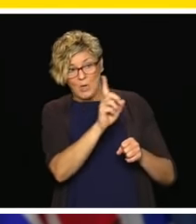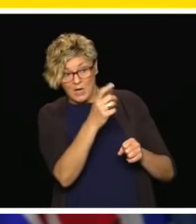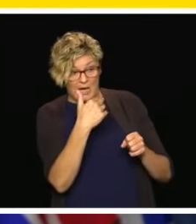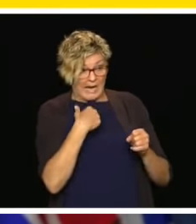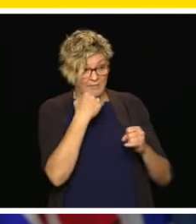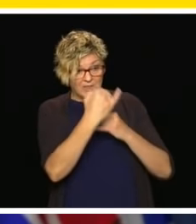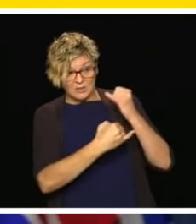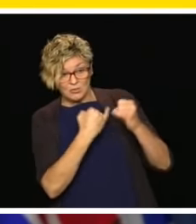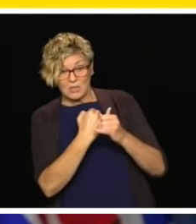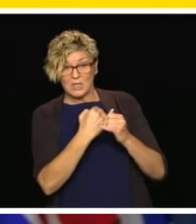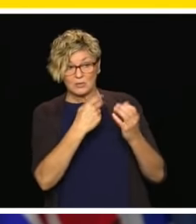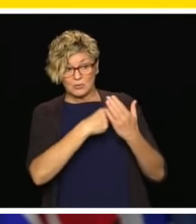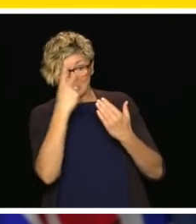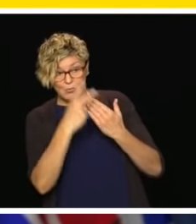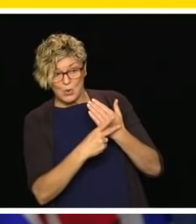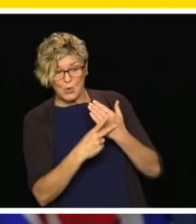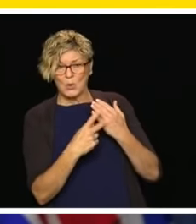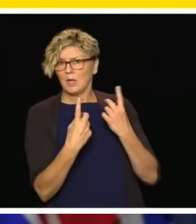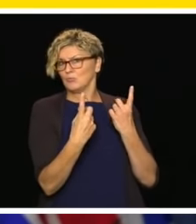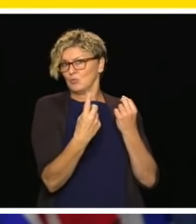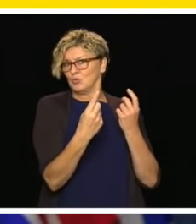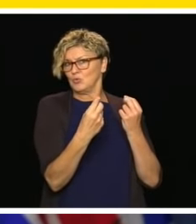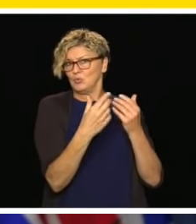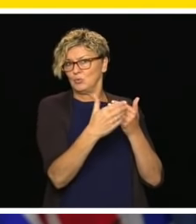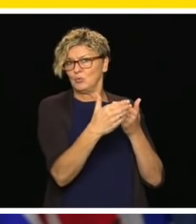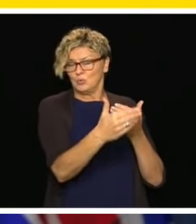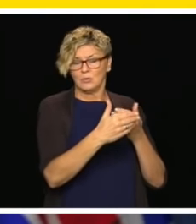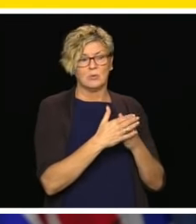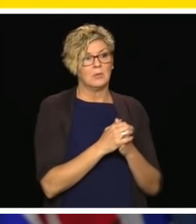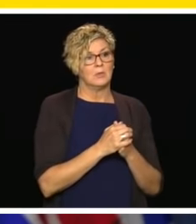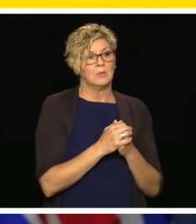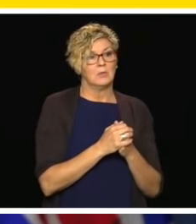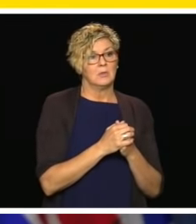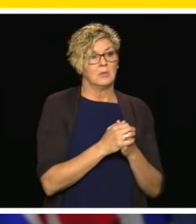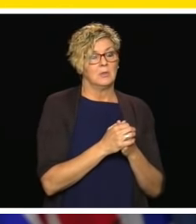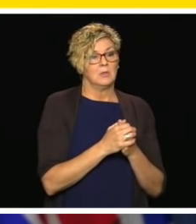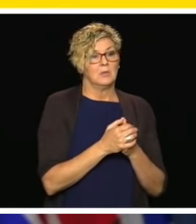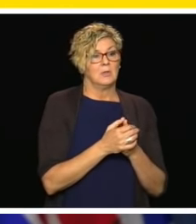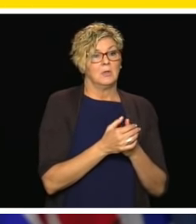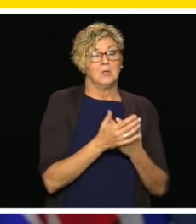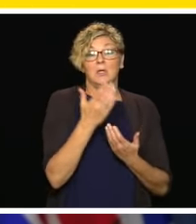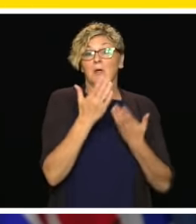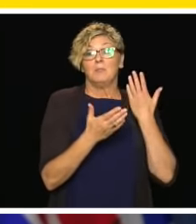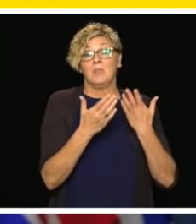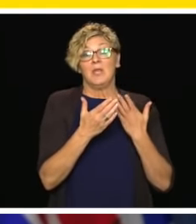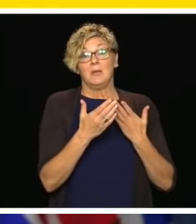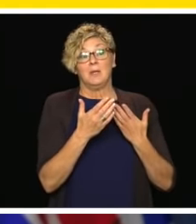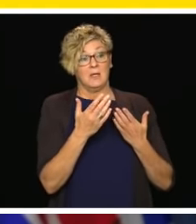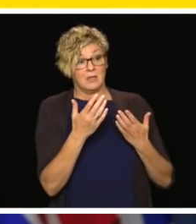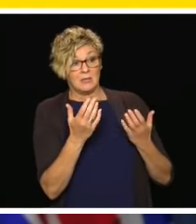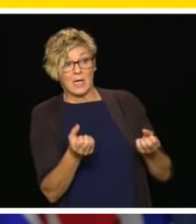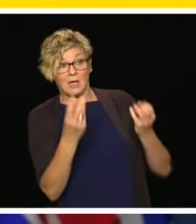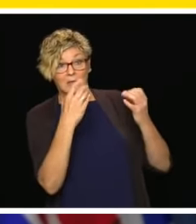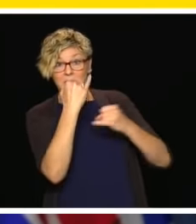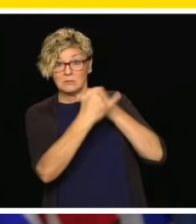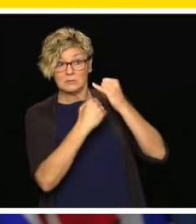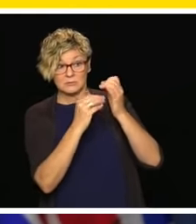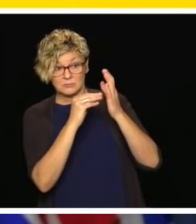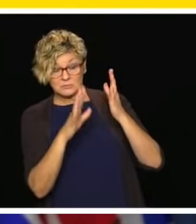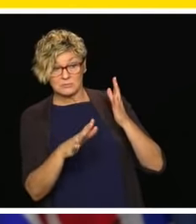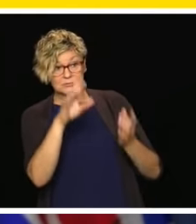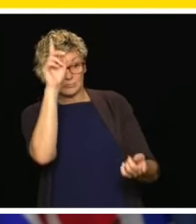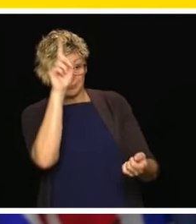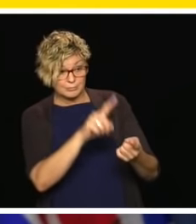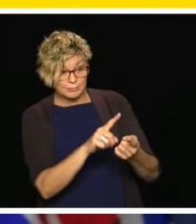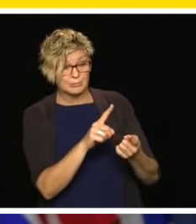have those programs. We'll make sure that where there are teachers that may be associated surplus because international students are reduced, they have